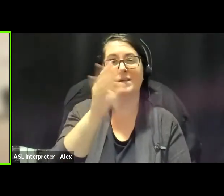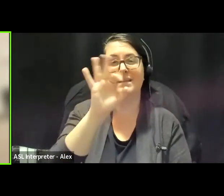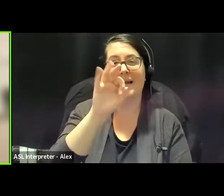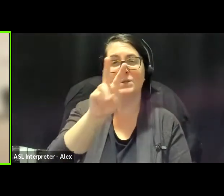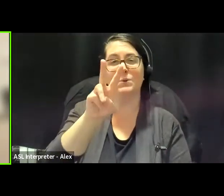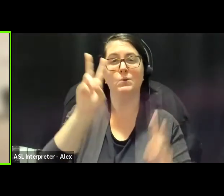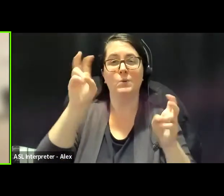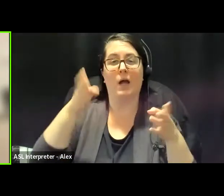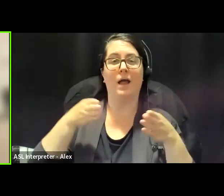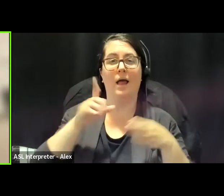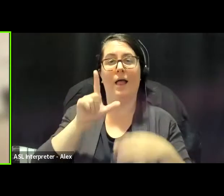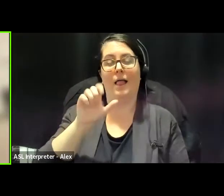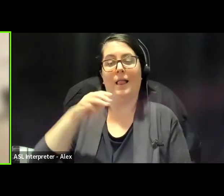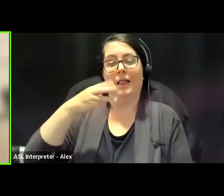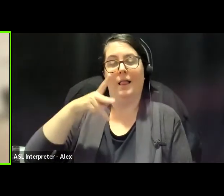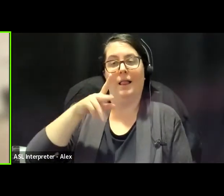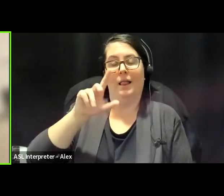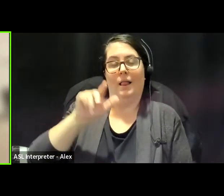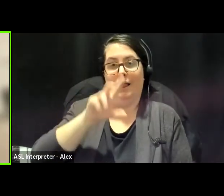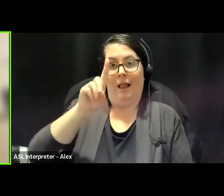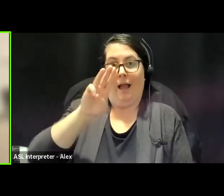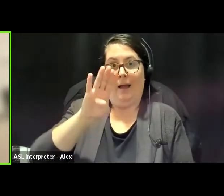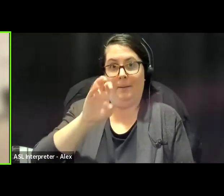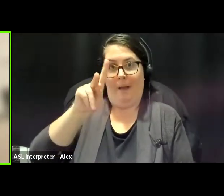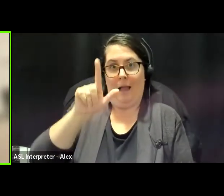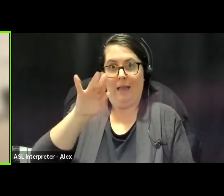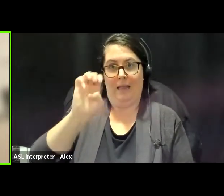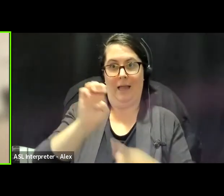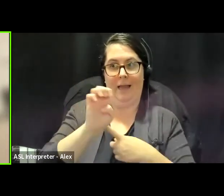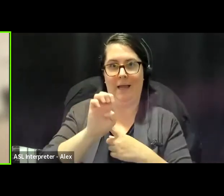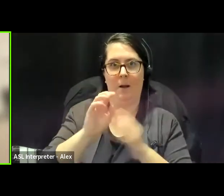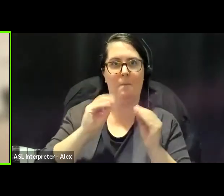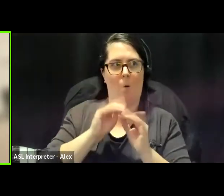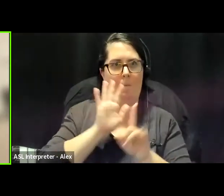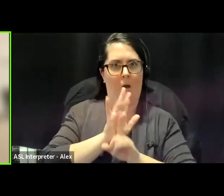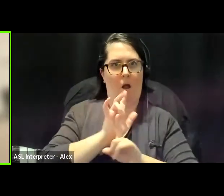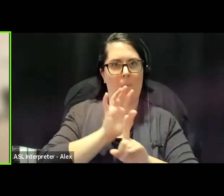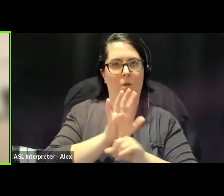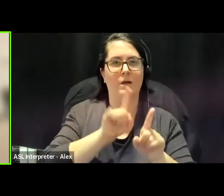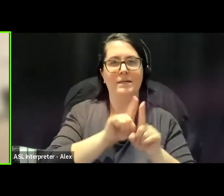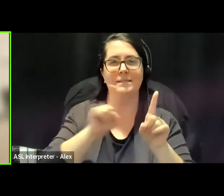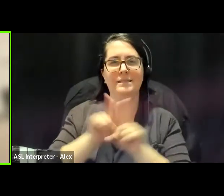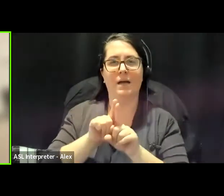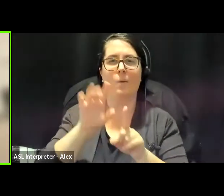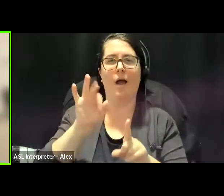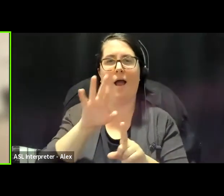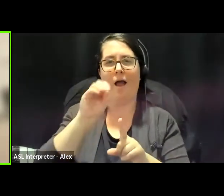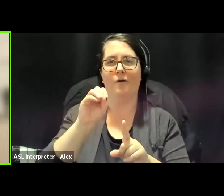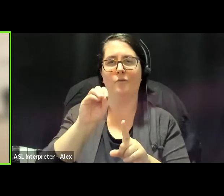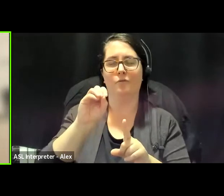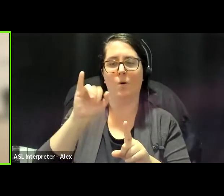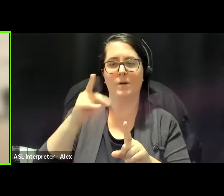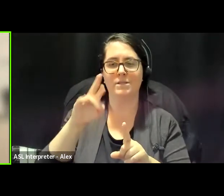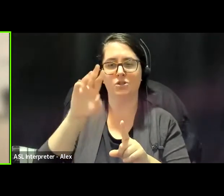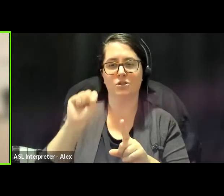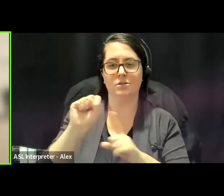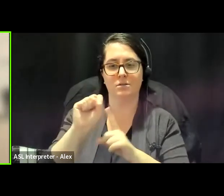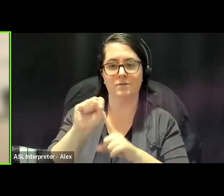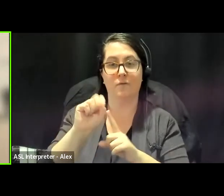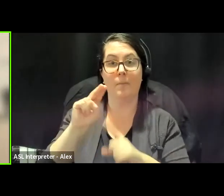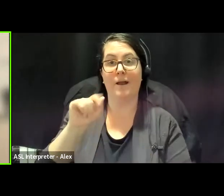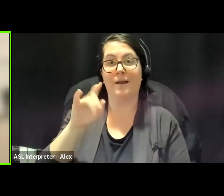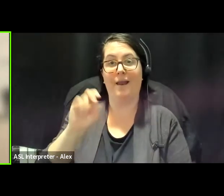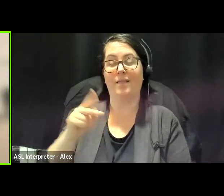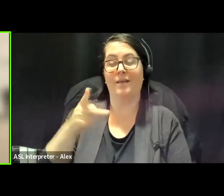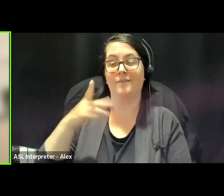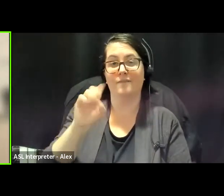back lane collective was gaining popular traction as was the Afro-Indigenous rising occupation of Nathan Phillips